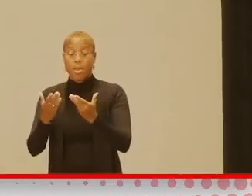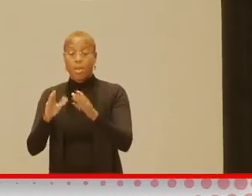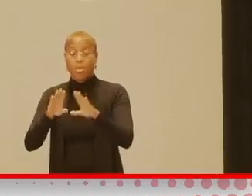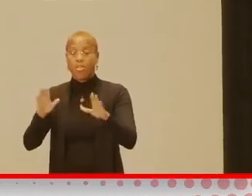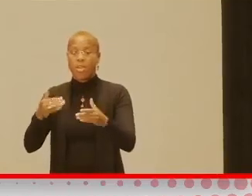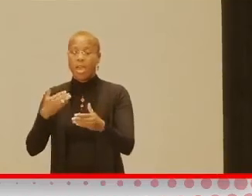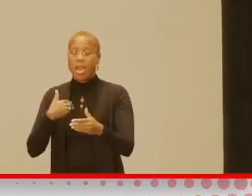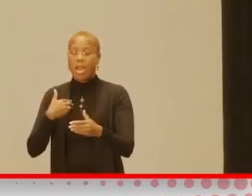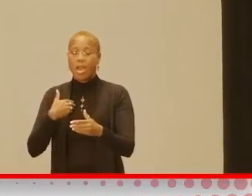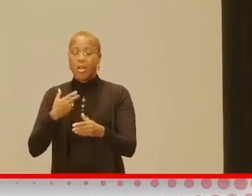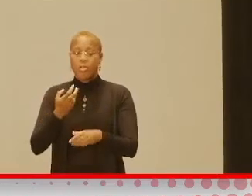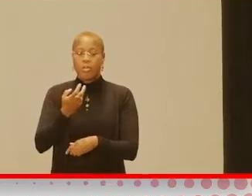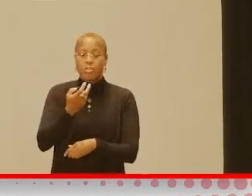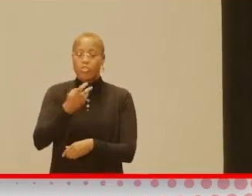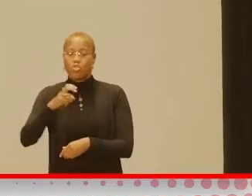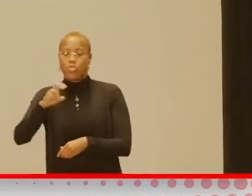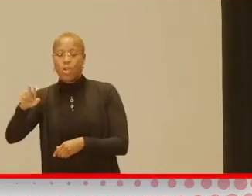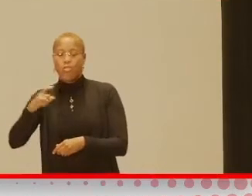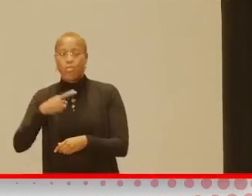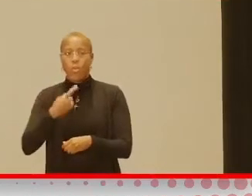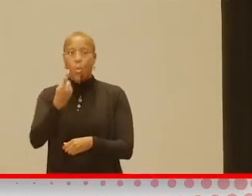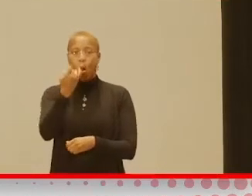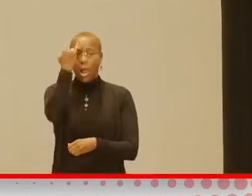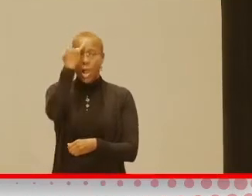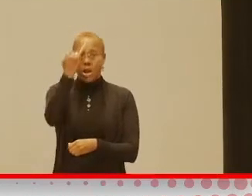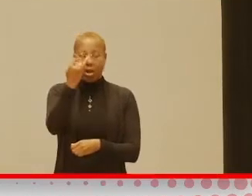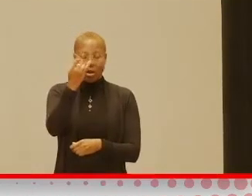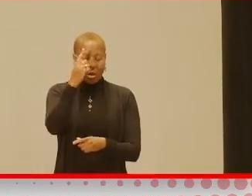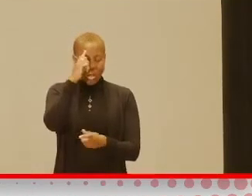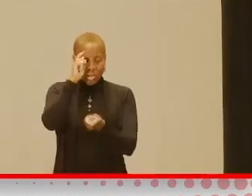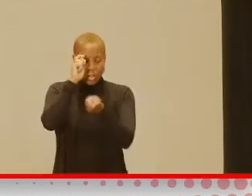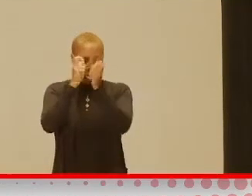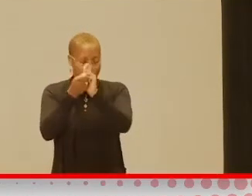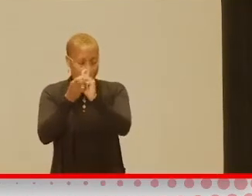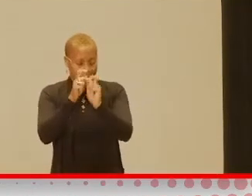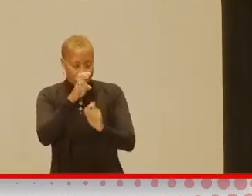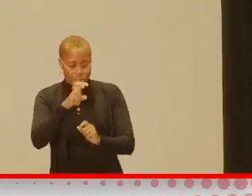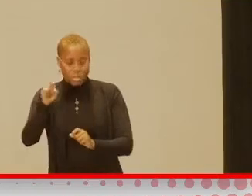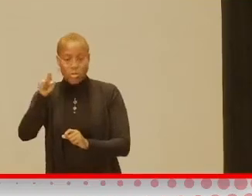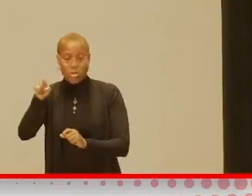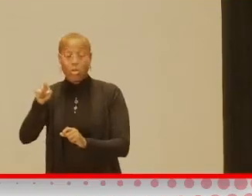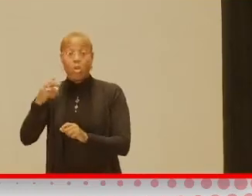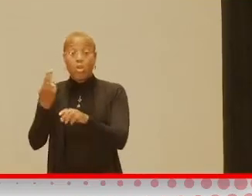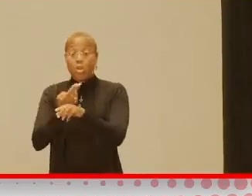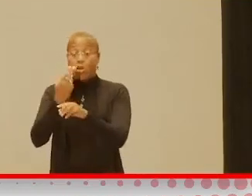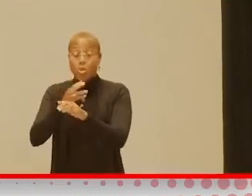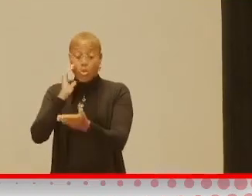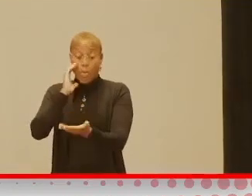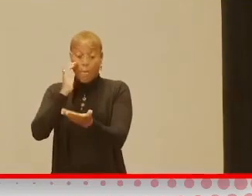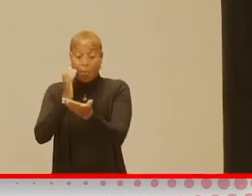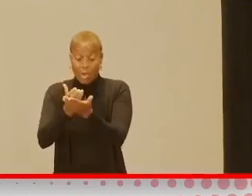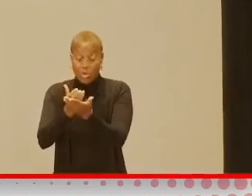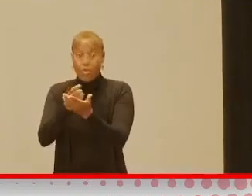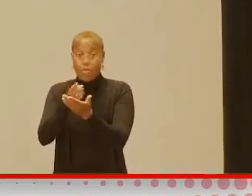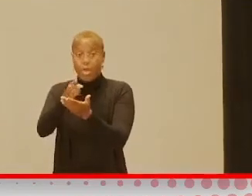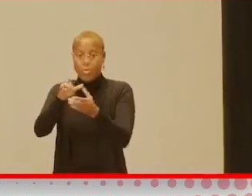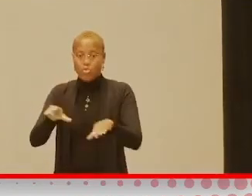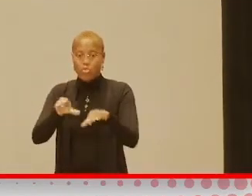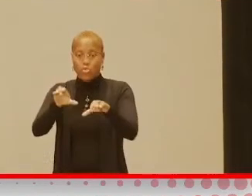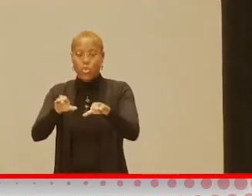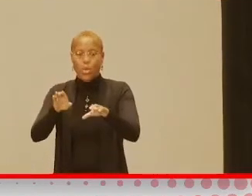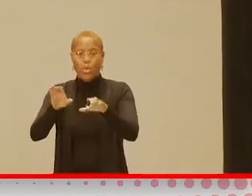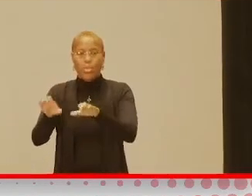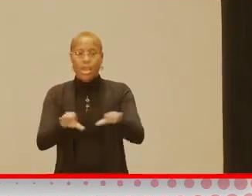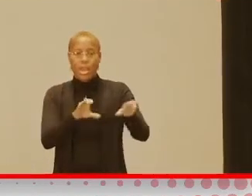transitioning from one idea to another, you know, use pictures of them actually doing that, that